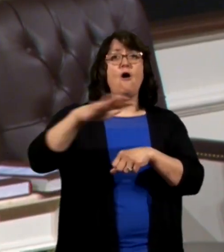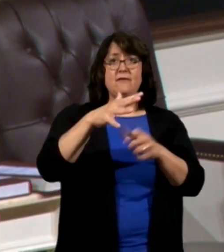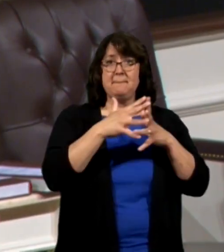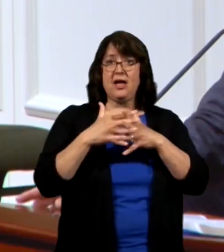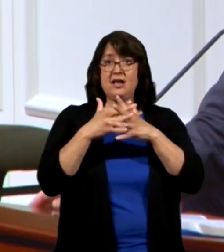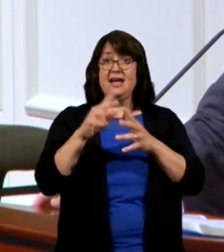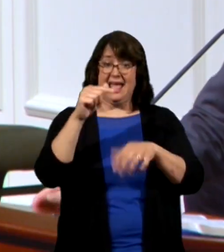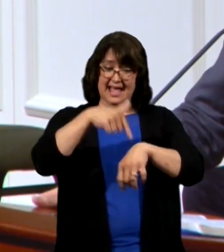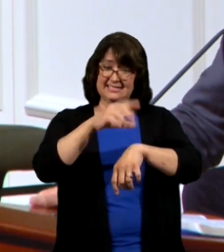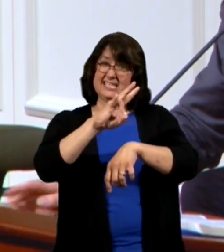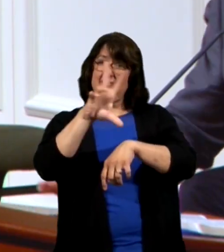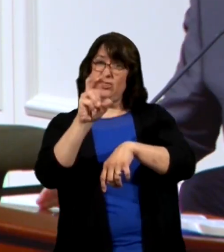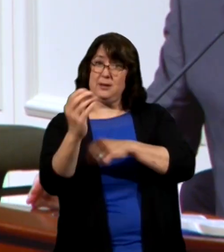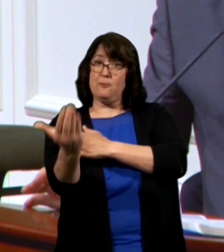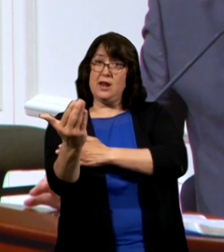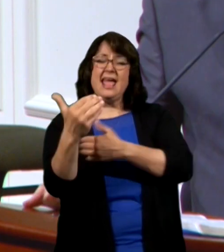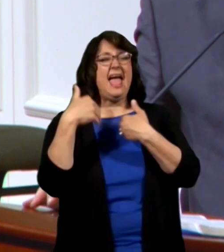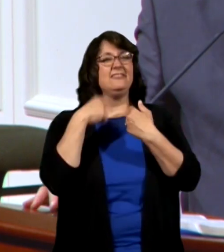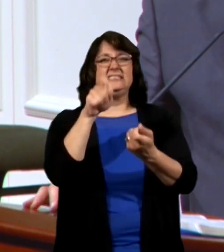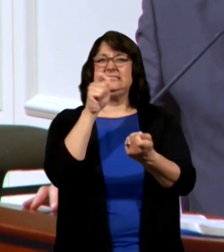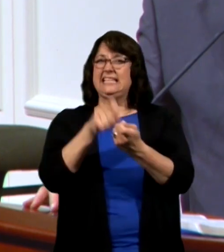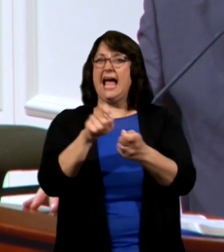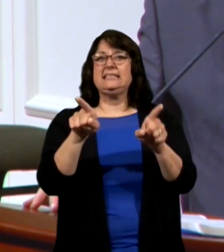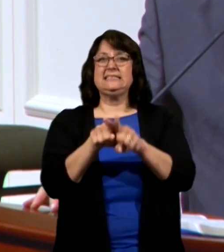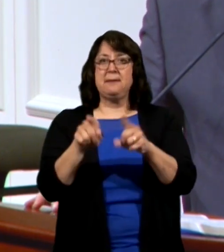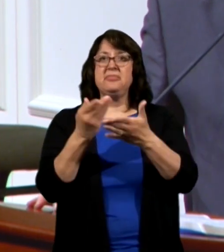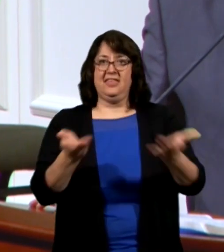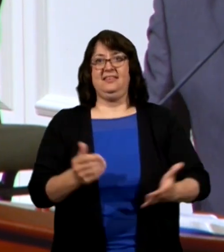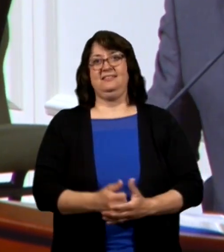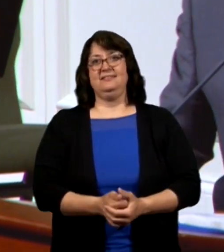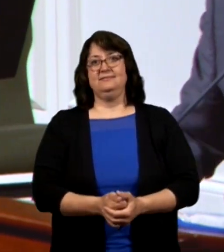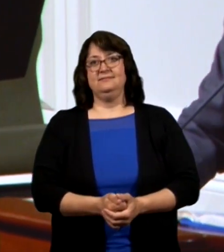730 in the morning has the exact same thing